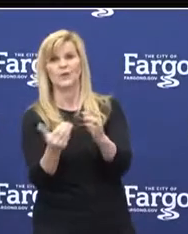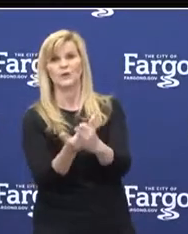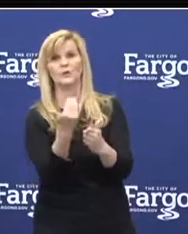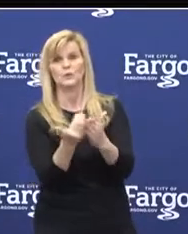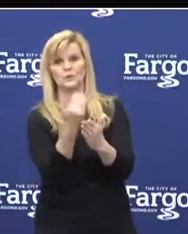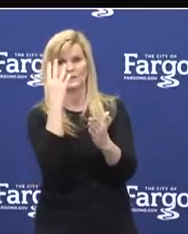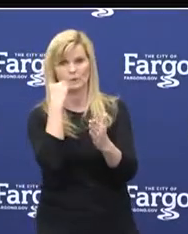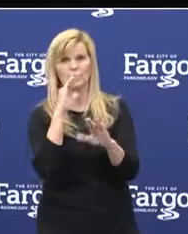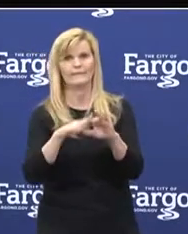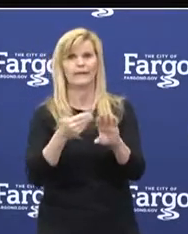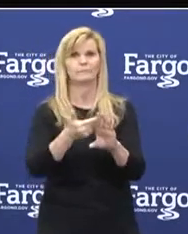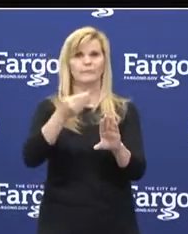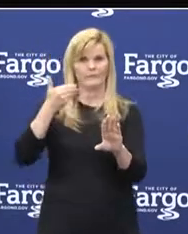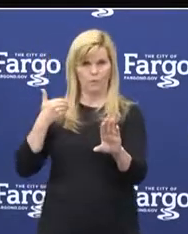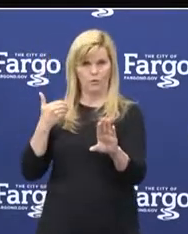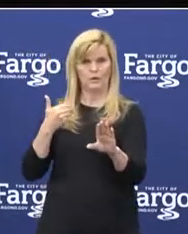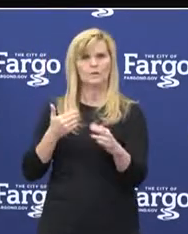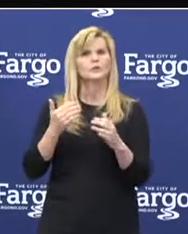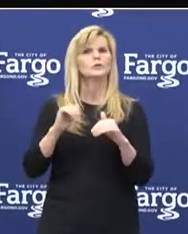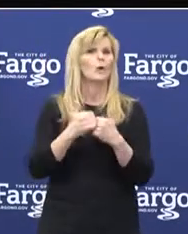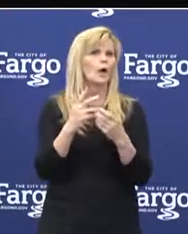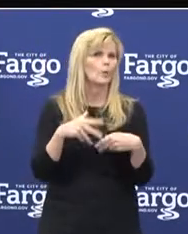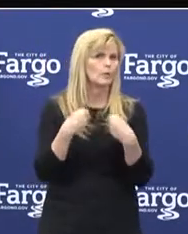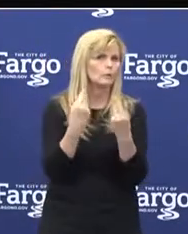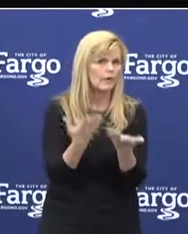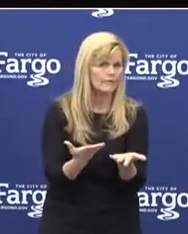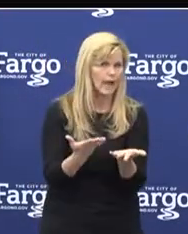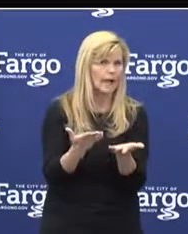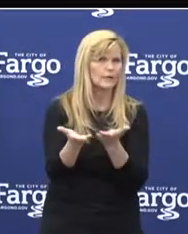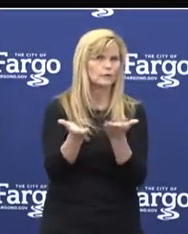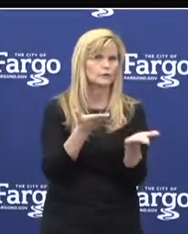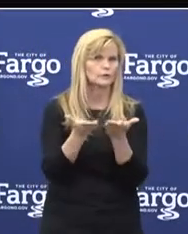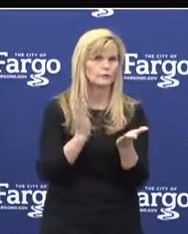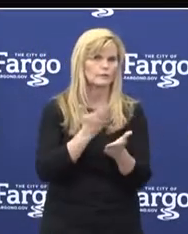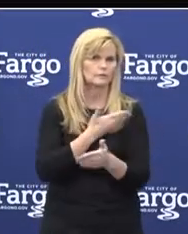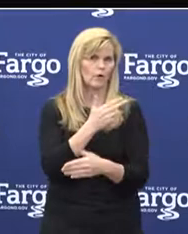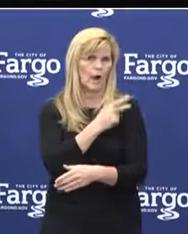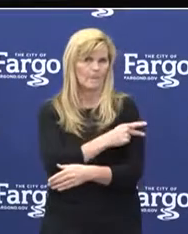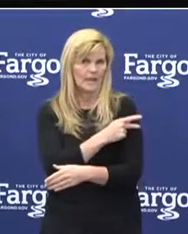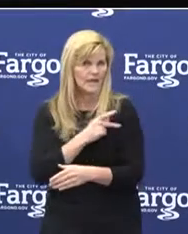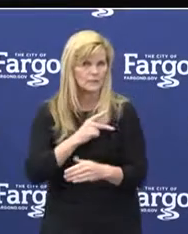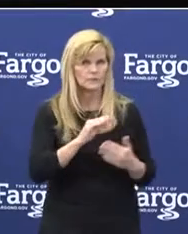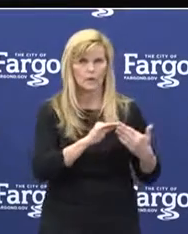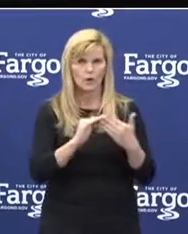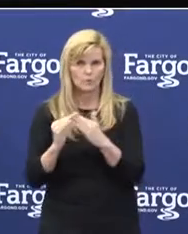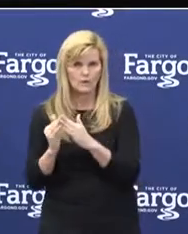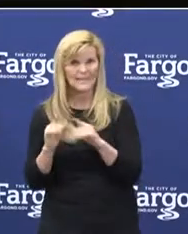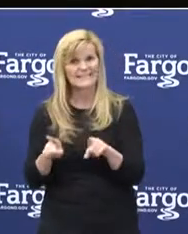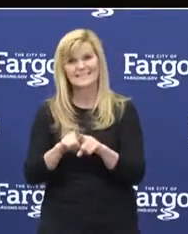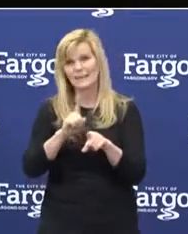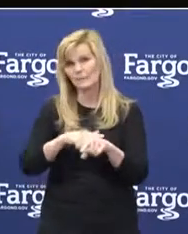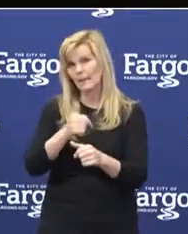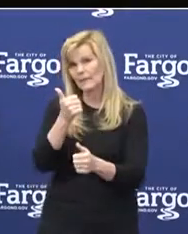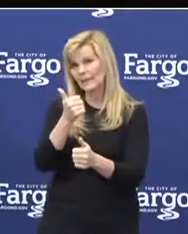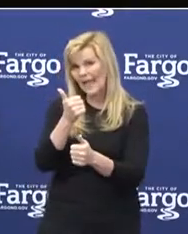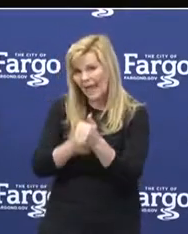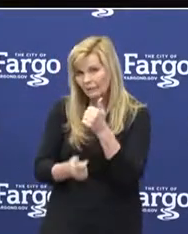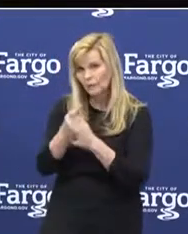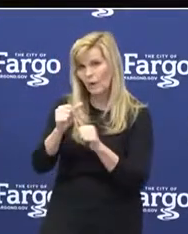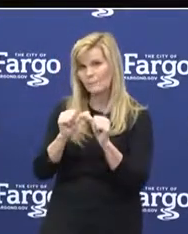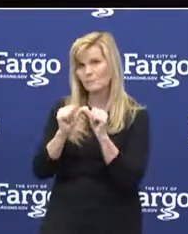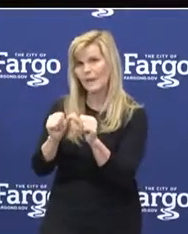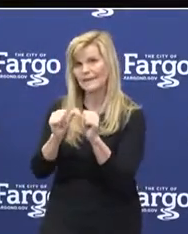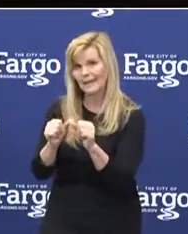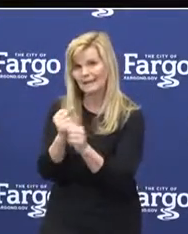we've been asking ourselves is how do we provide medical services for our patients, our communities while keeping everyone safe? The last